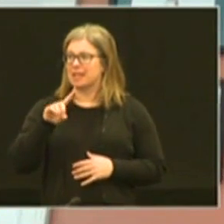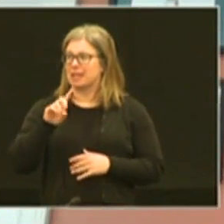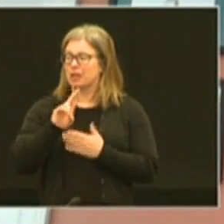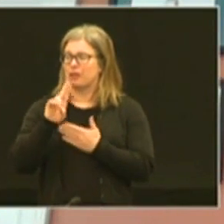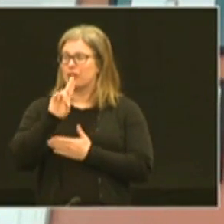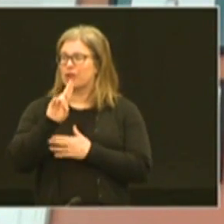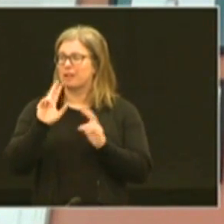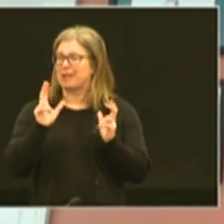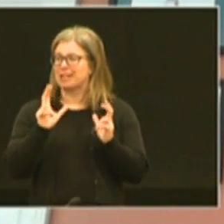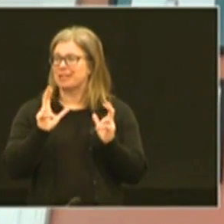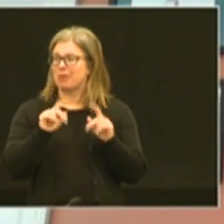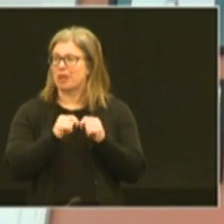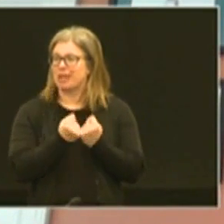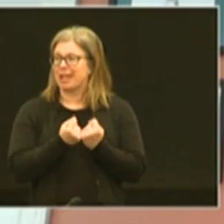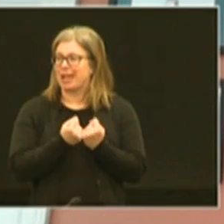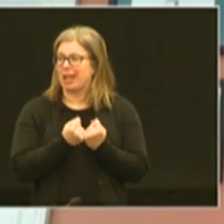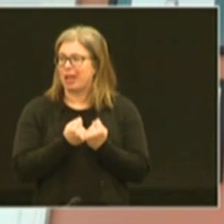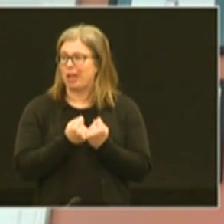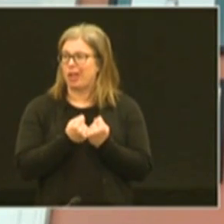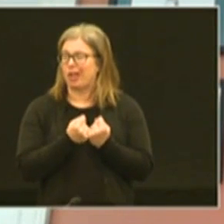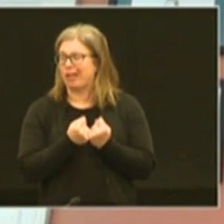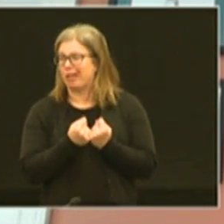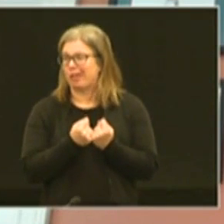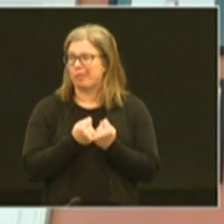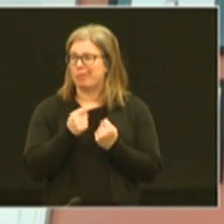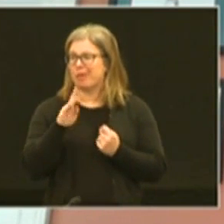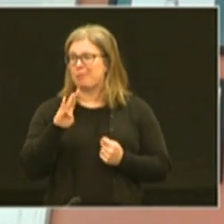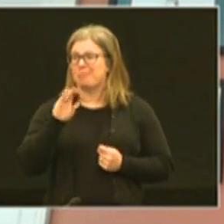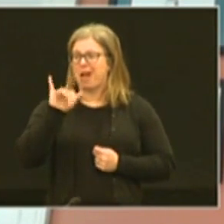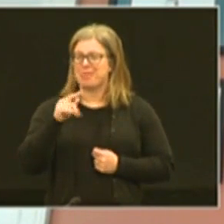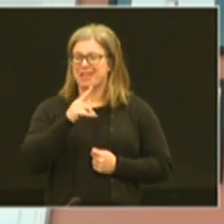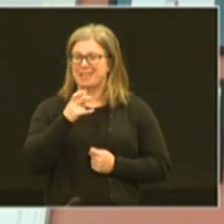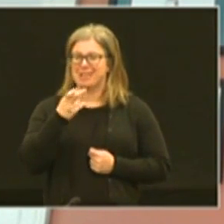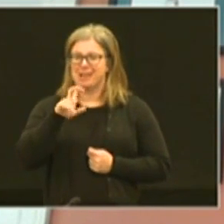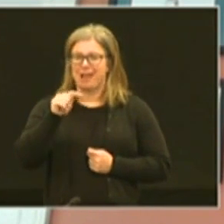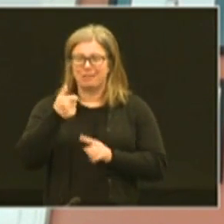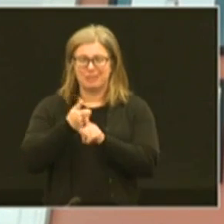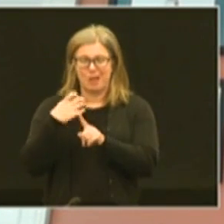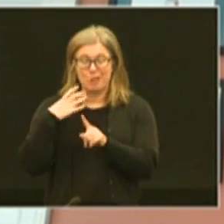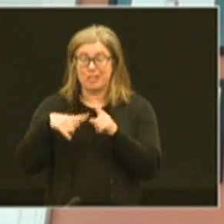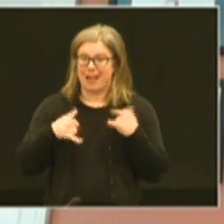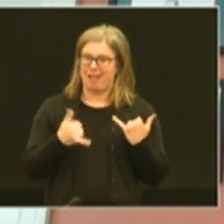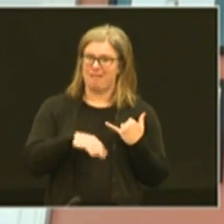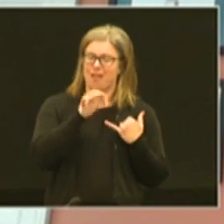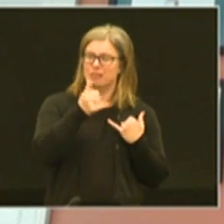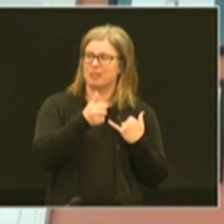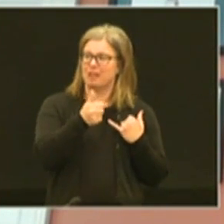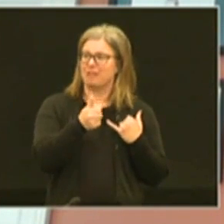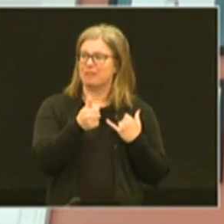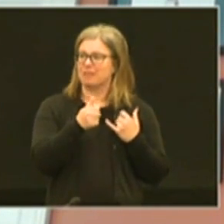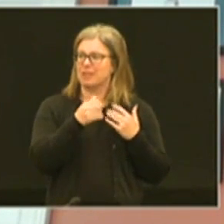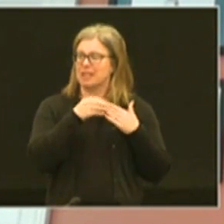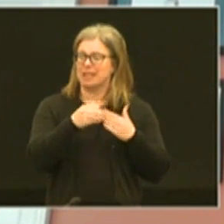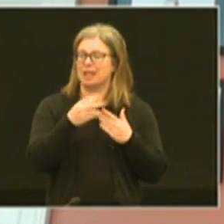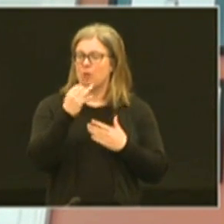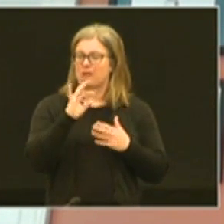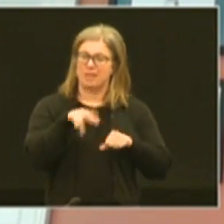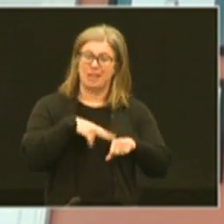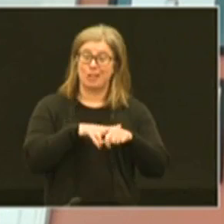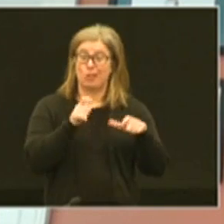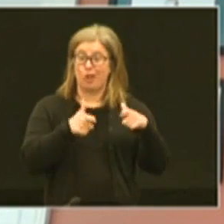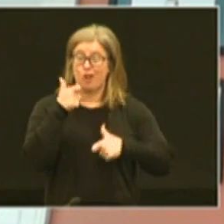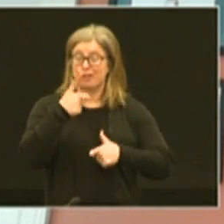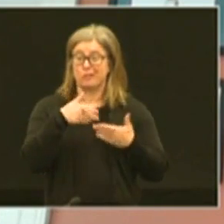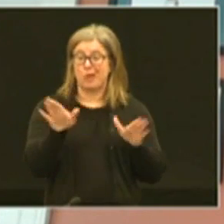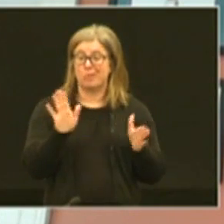basketball team. I mean night is the coach there. And now all of a sudden you find yourself leading one of the nation's